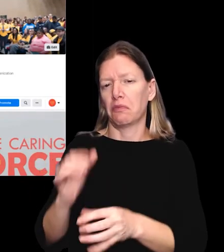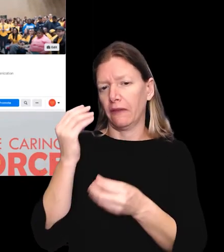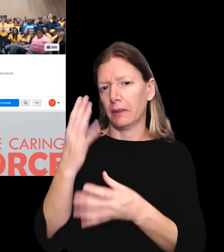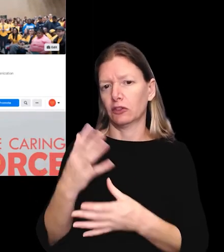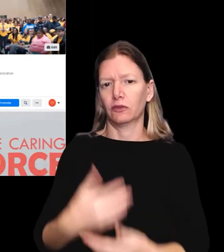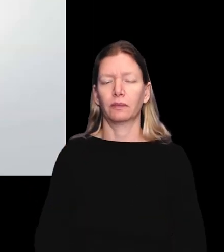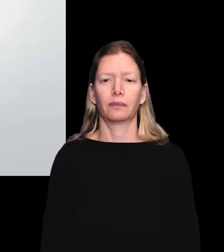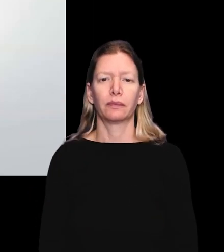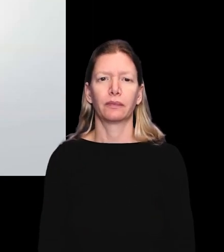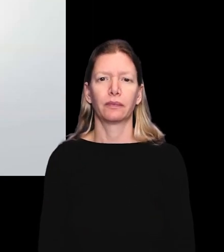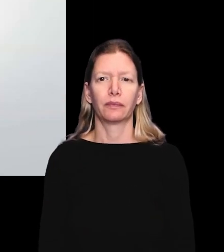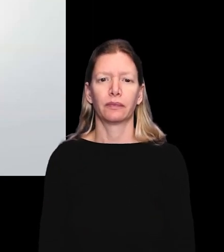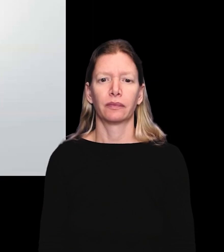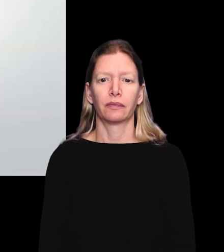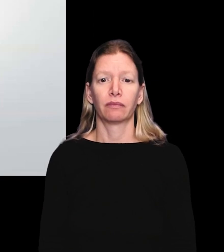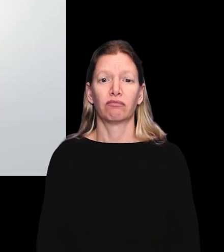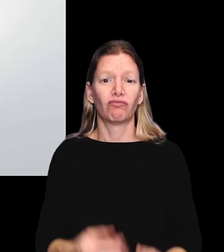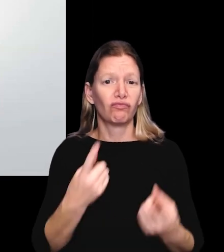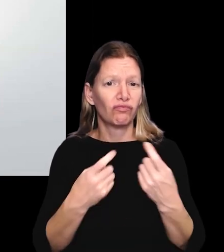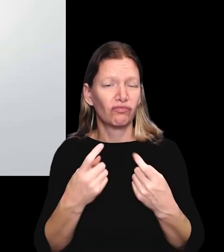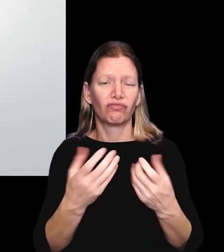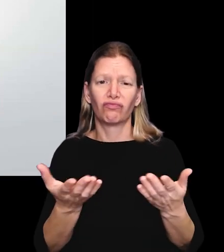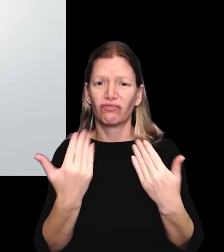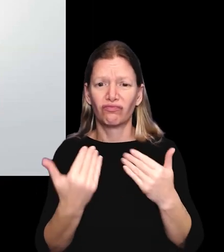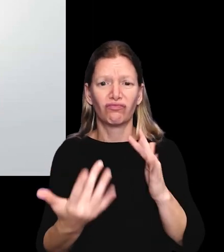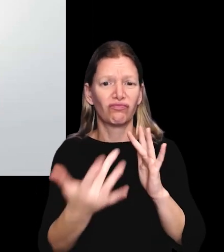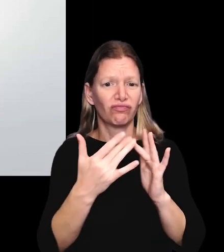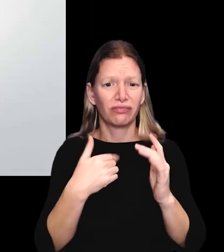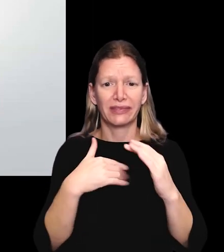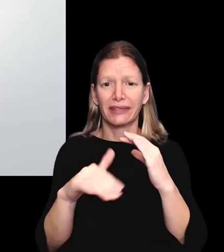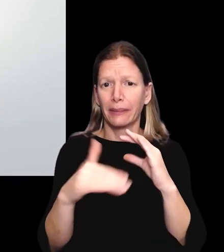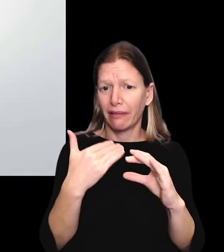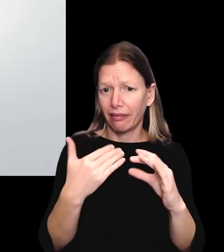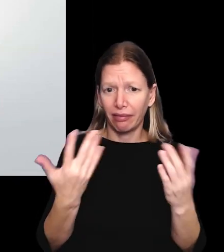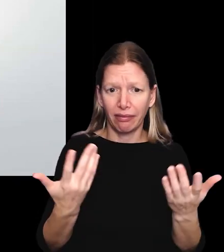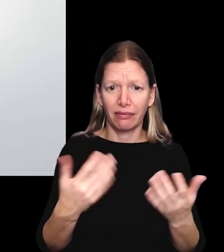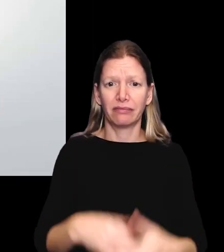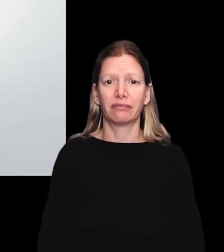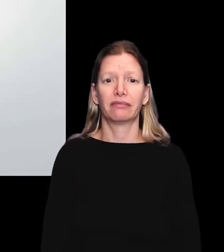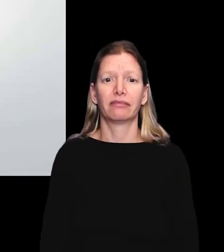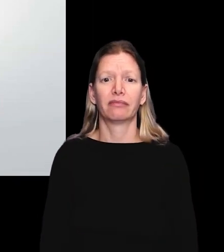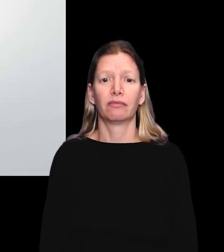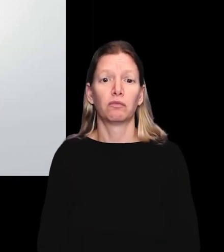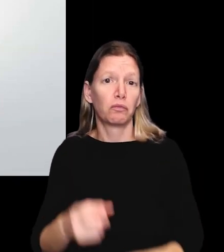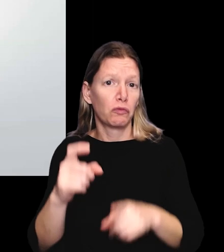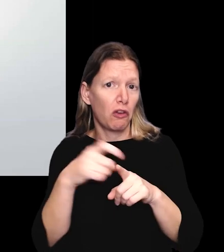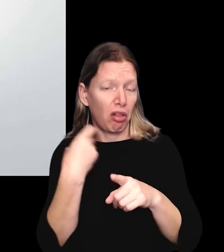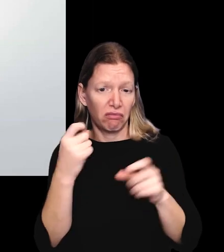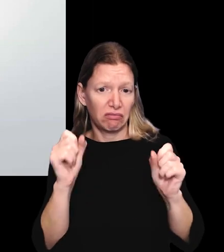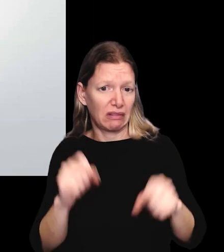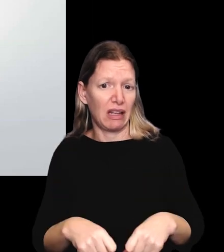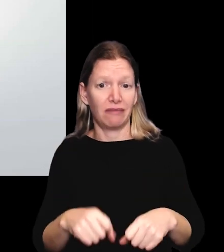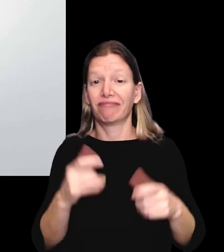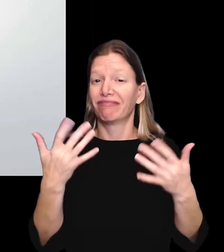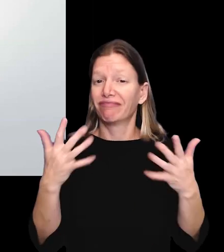I'll put that information below. And if you ever have questions, you can feel free to email me or